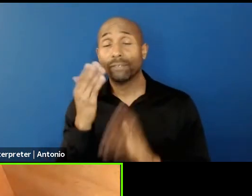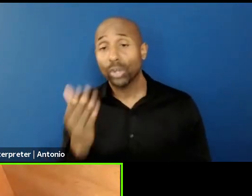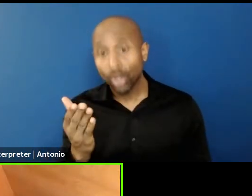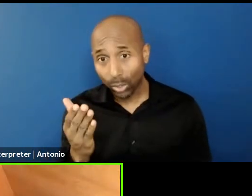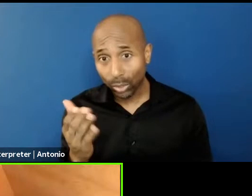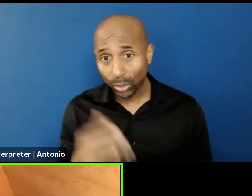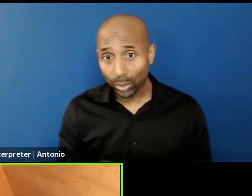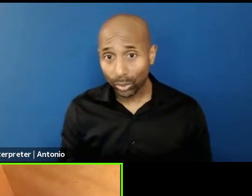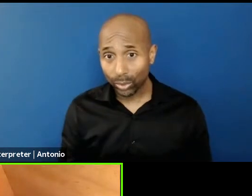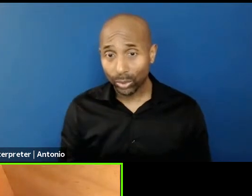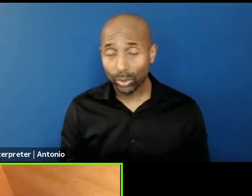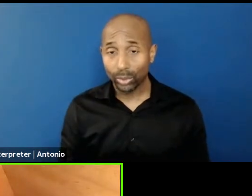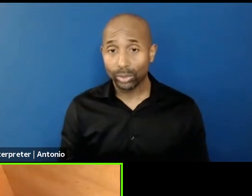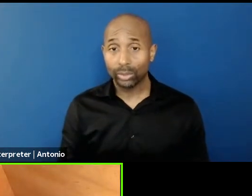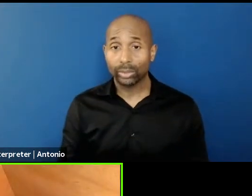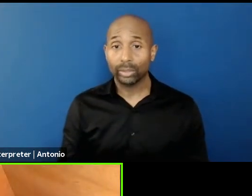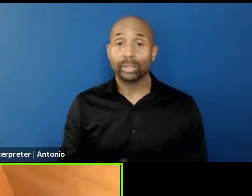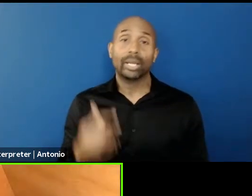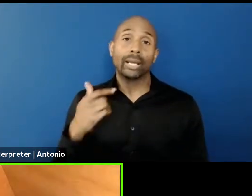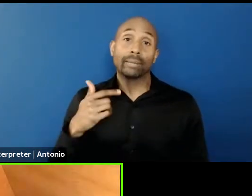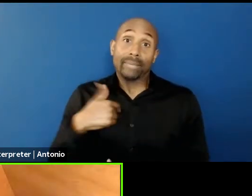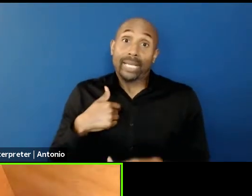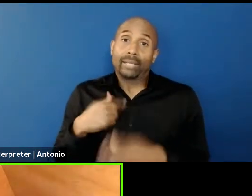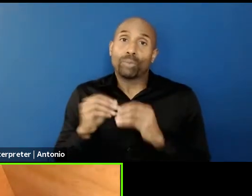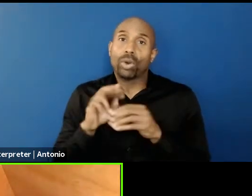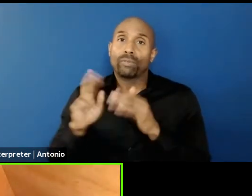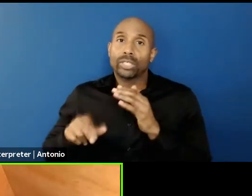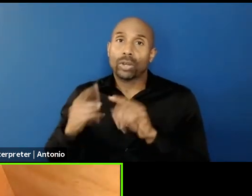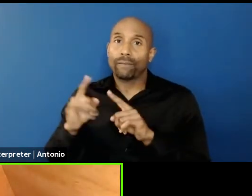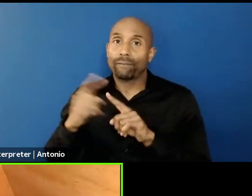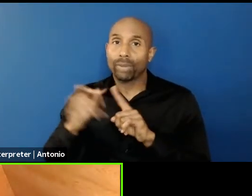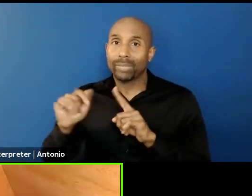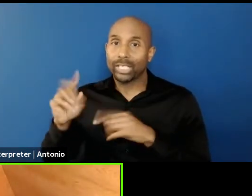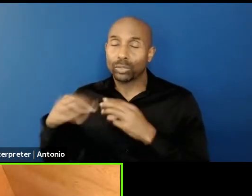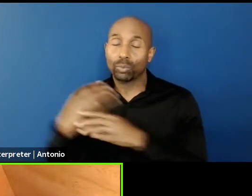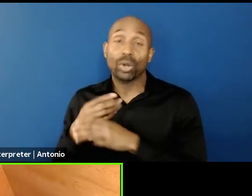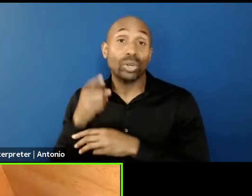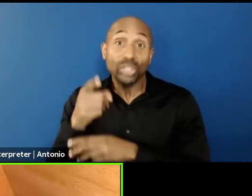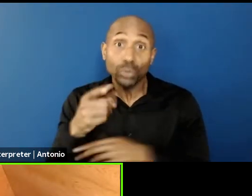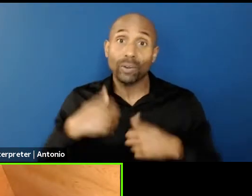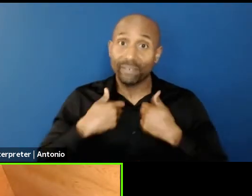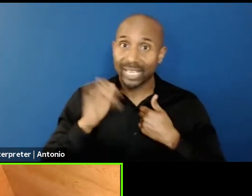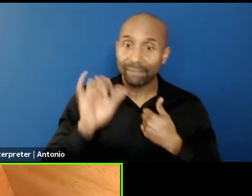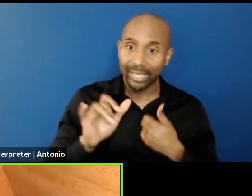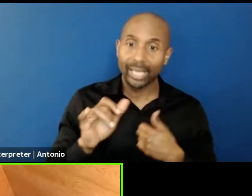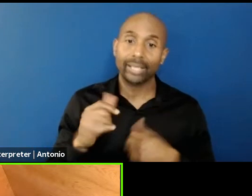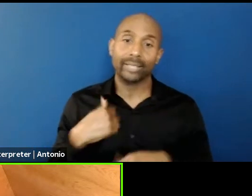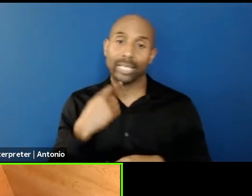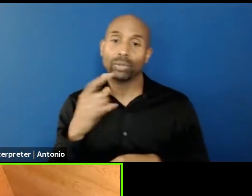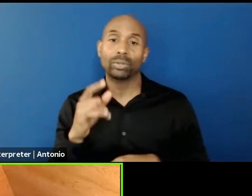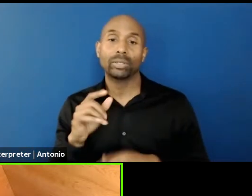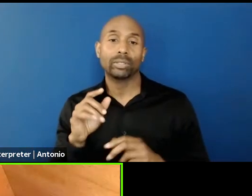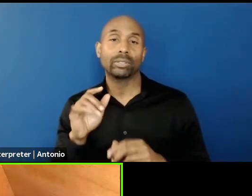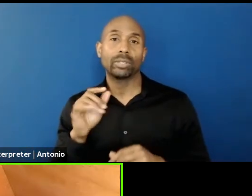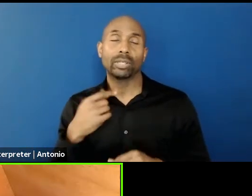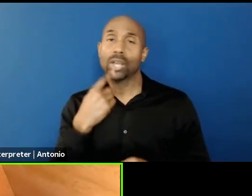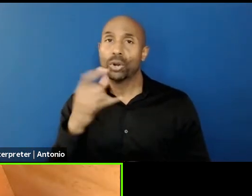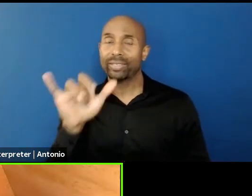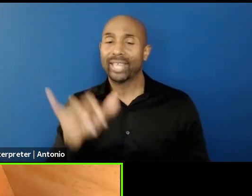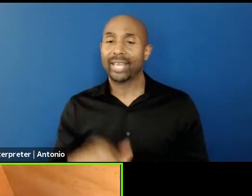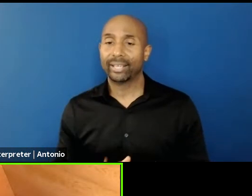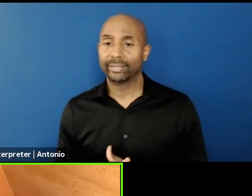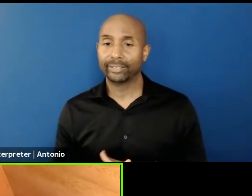Goodman has been living it, right? And I think that, that, that was